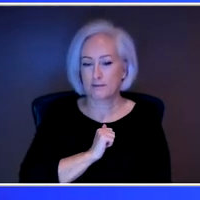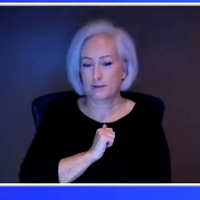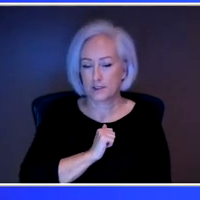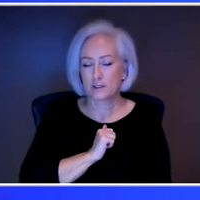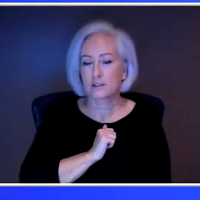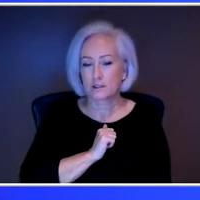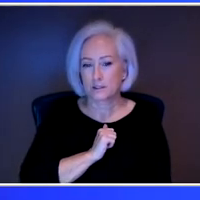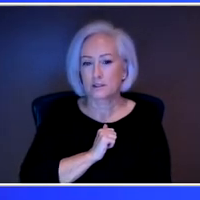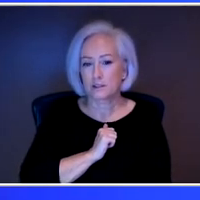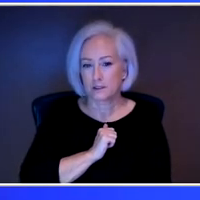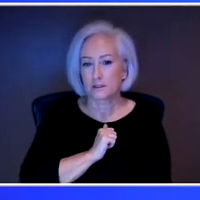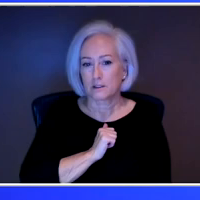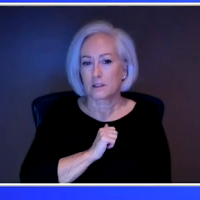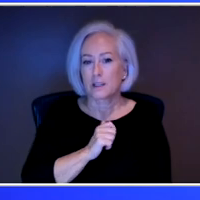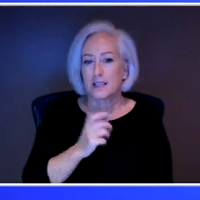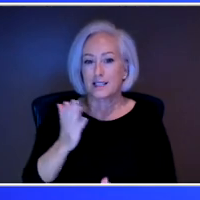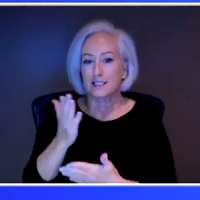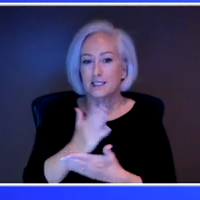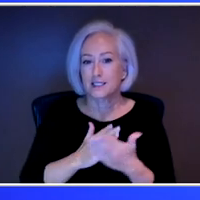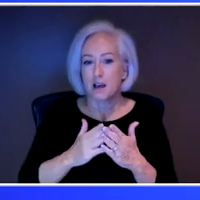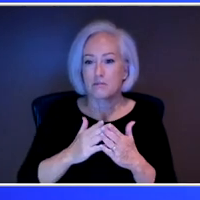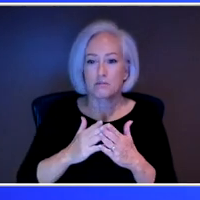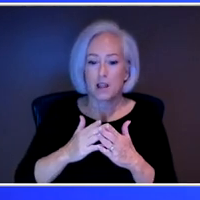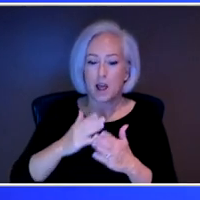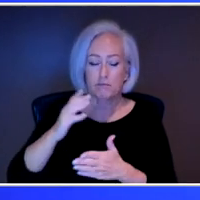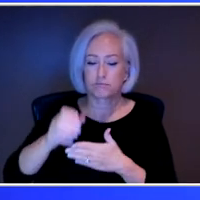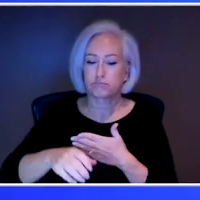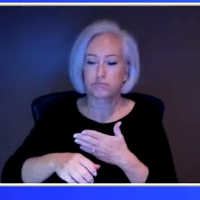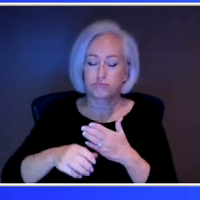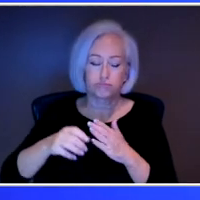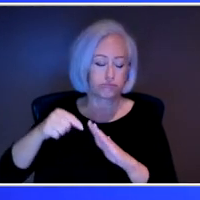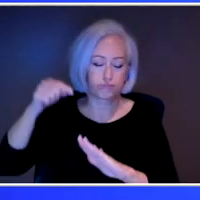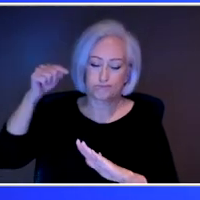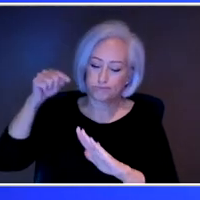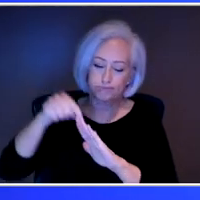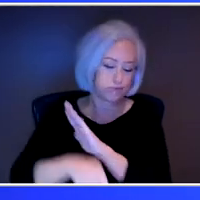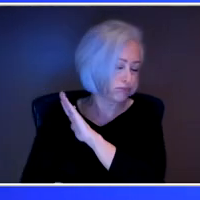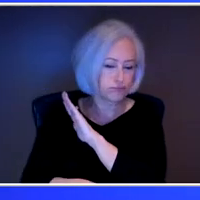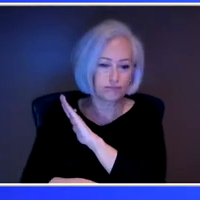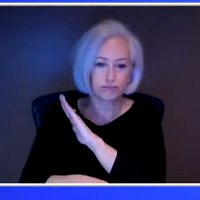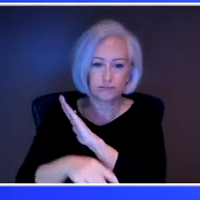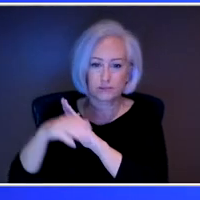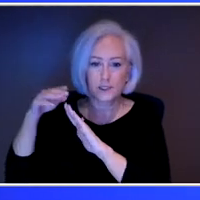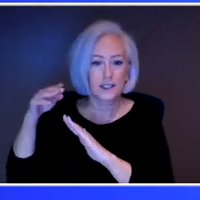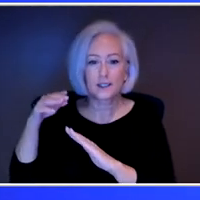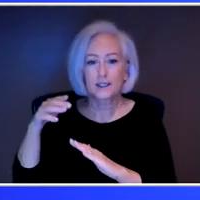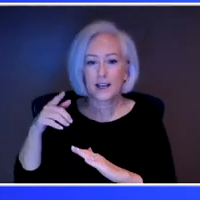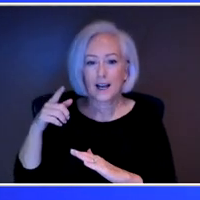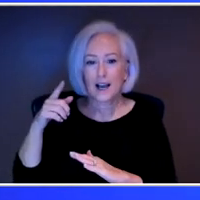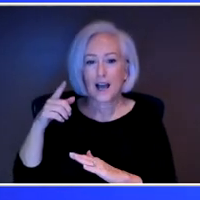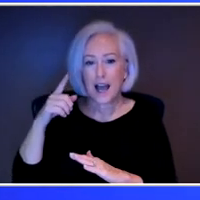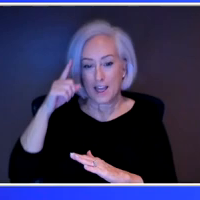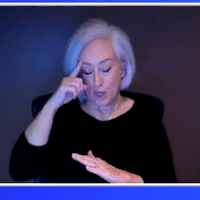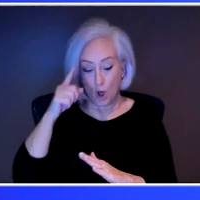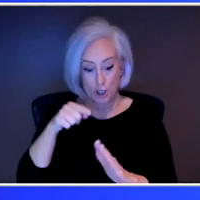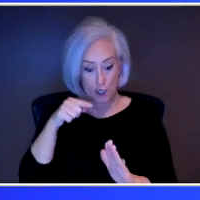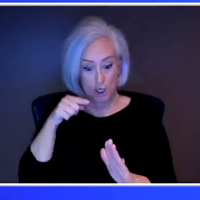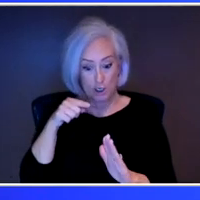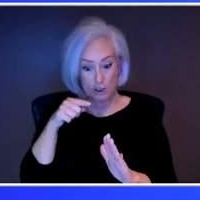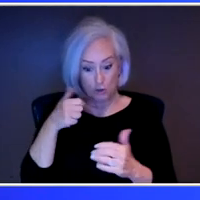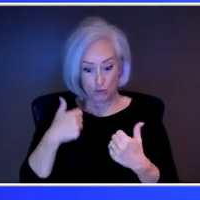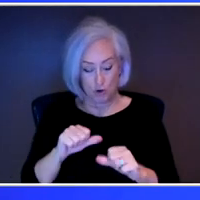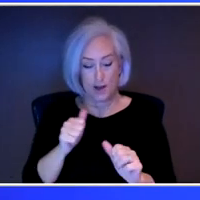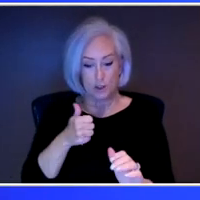attempt itself. I thought like the suicide attempt was the rock bottom. But it was really after that because you have to still deal with